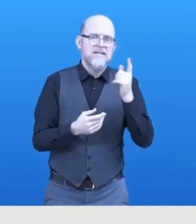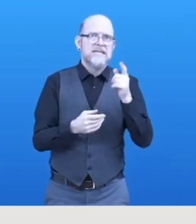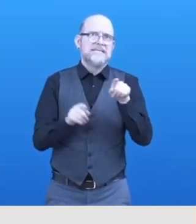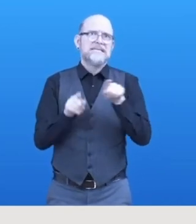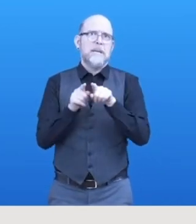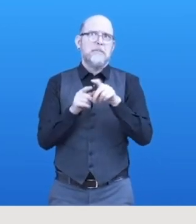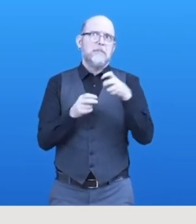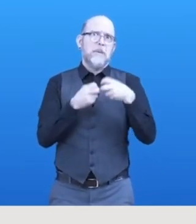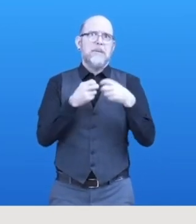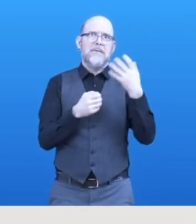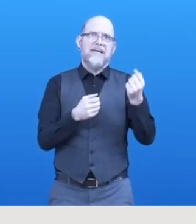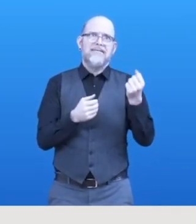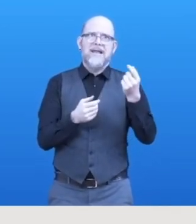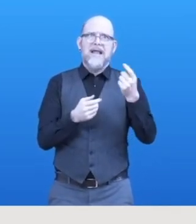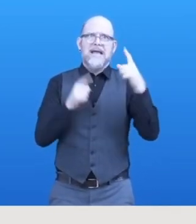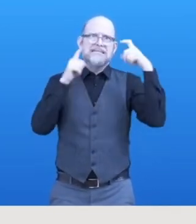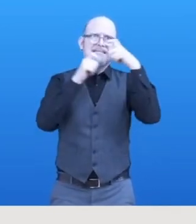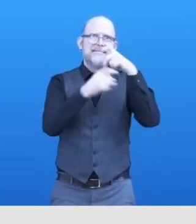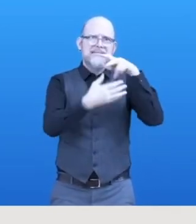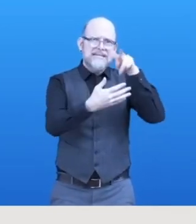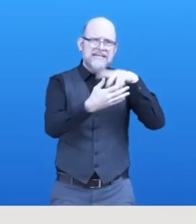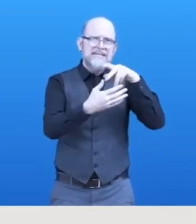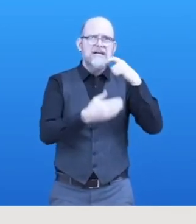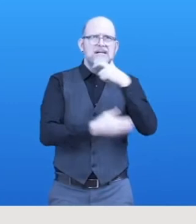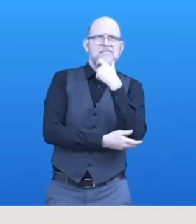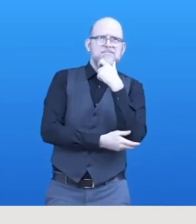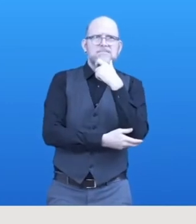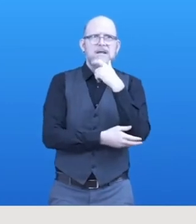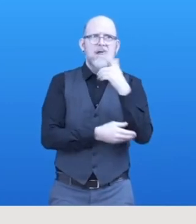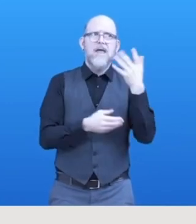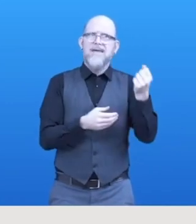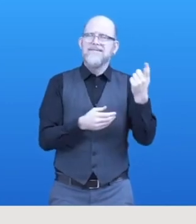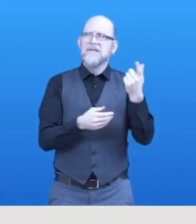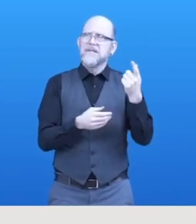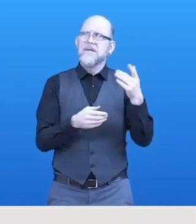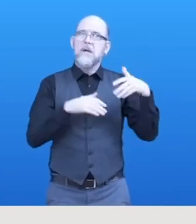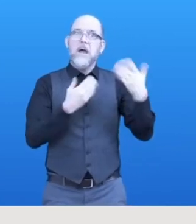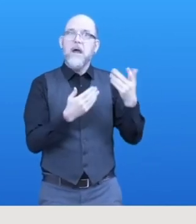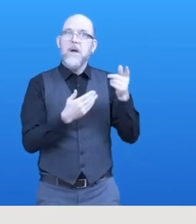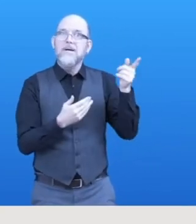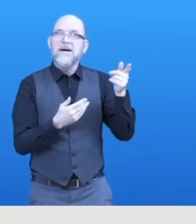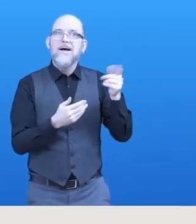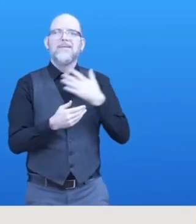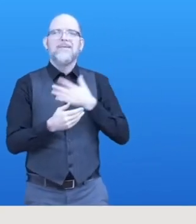with special phrases, etc. Therefore, we are changing over to our